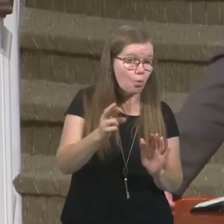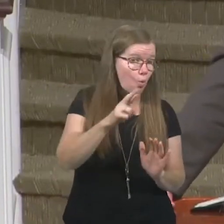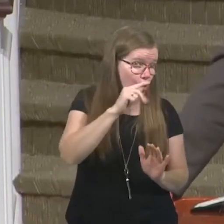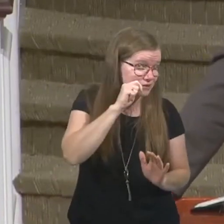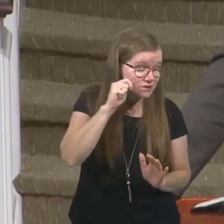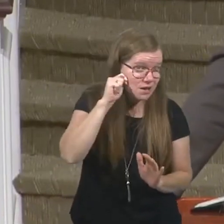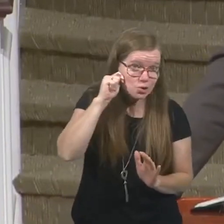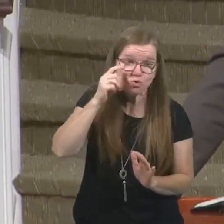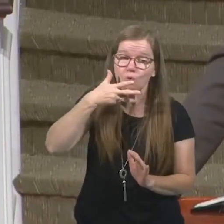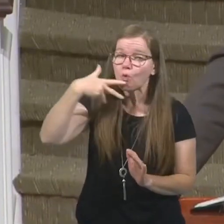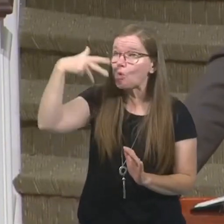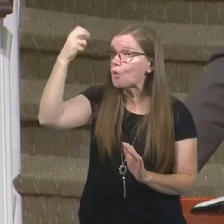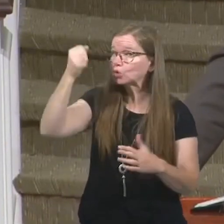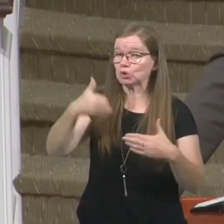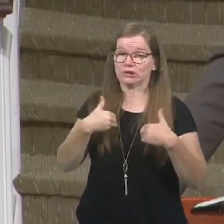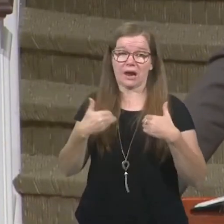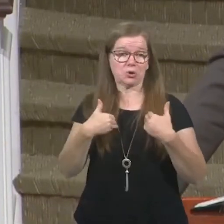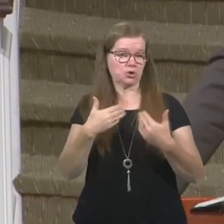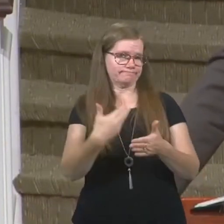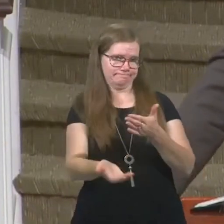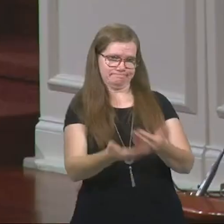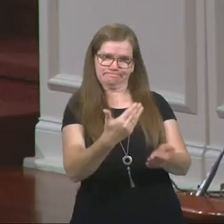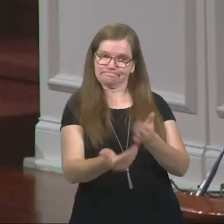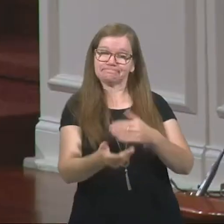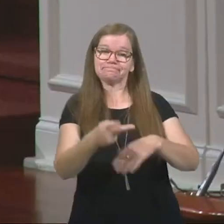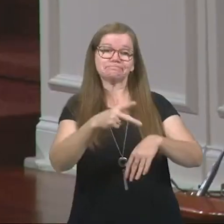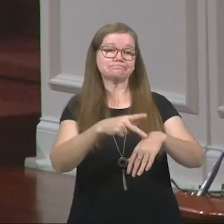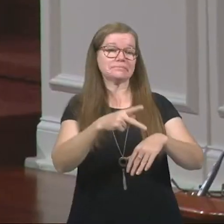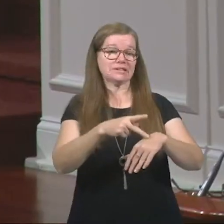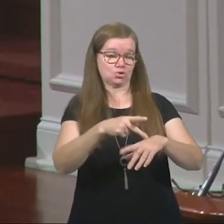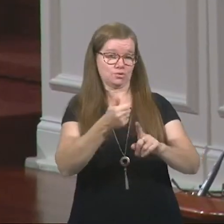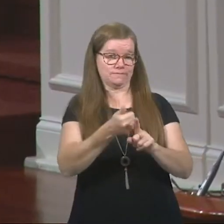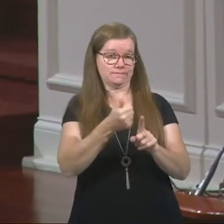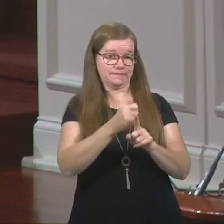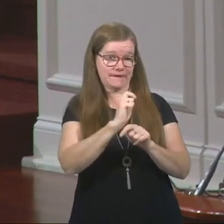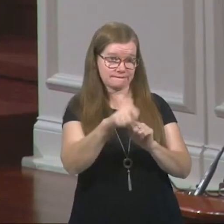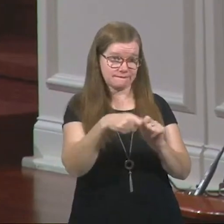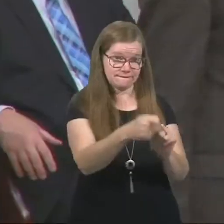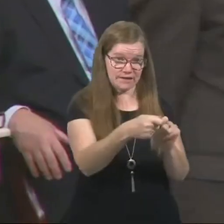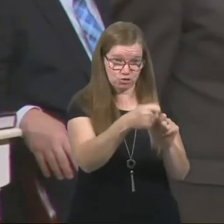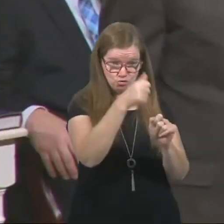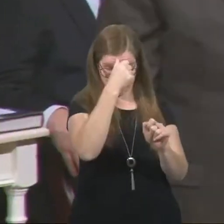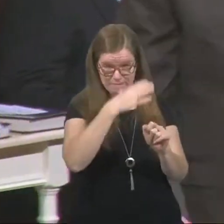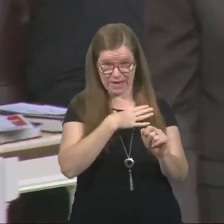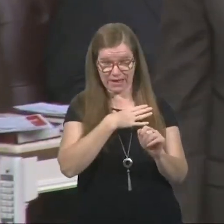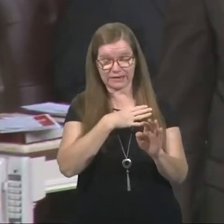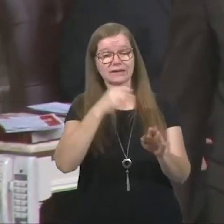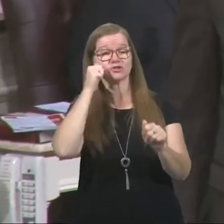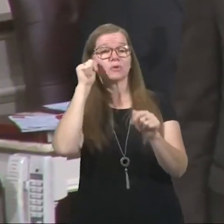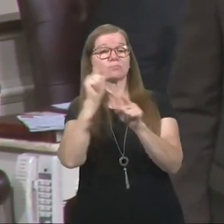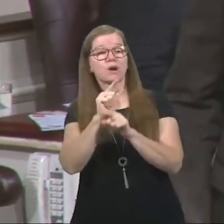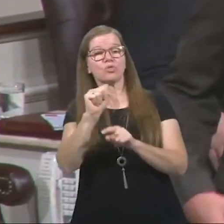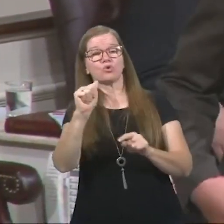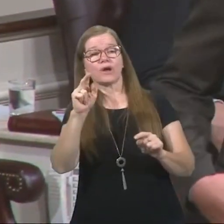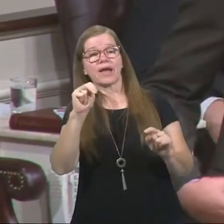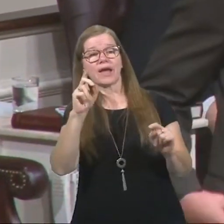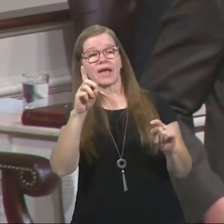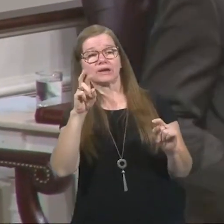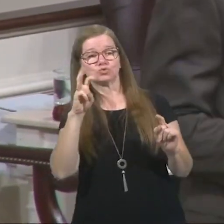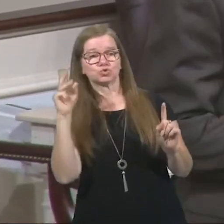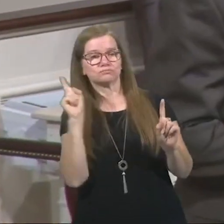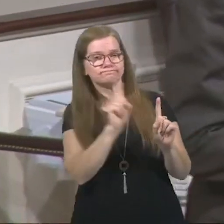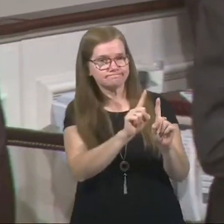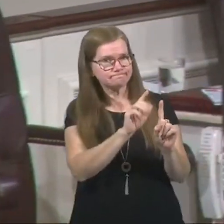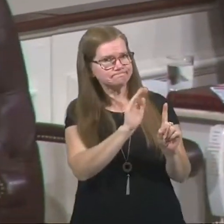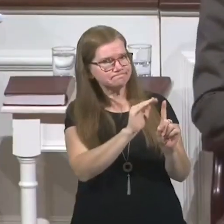when you're older or younger. Peter was a fisherman, and of course, he was brought to Christ by his brother Andrew, and I just